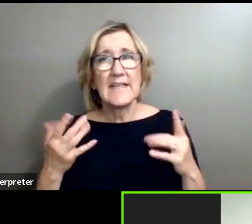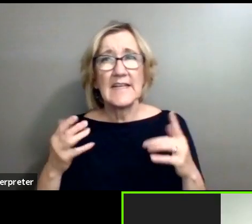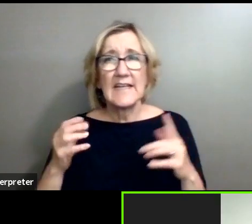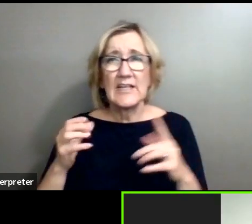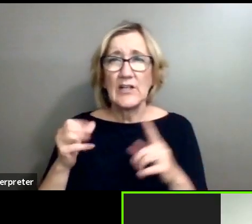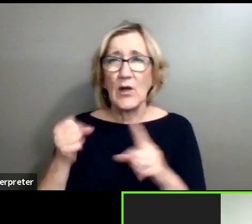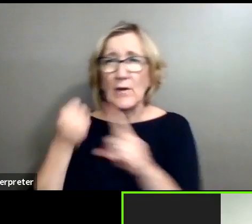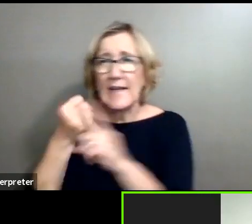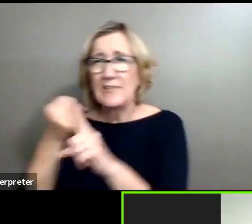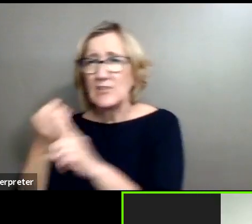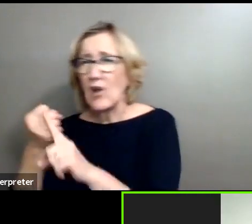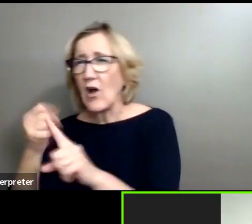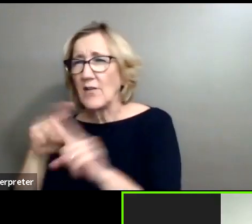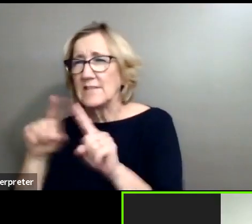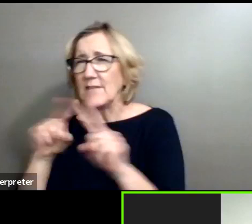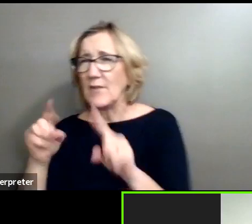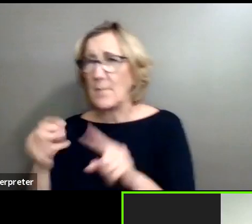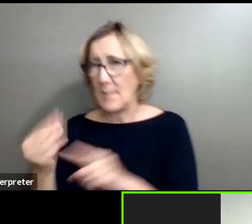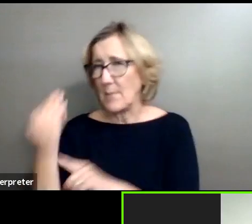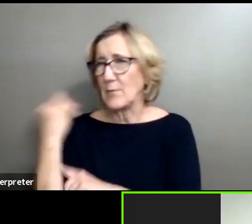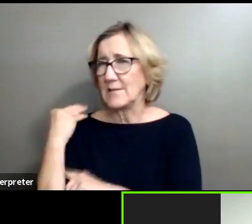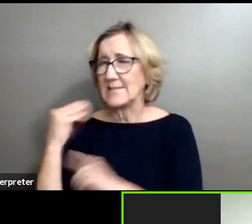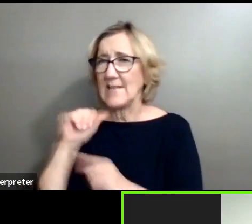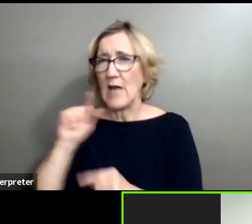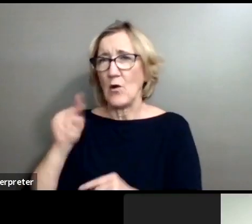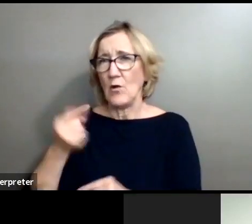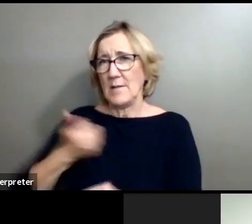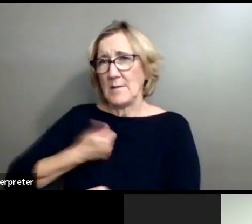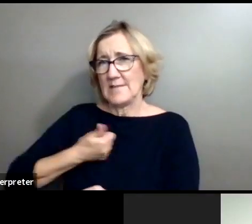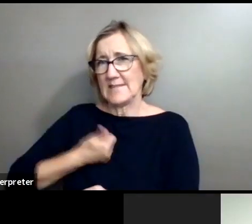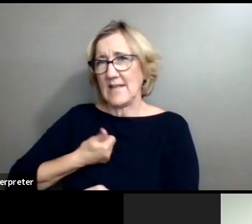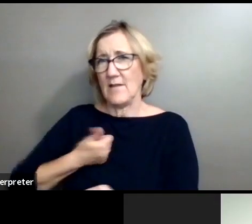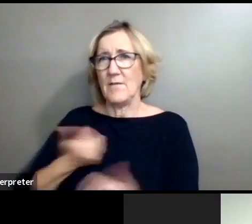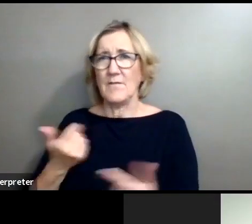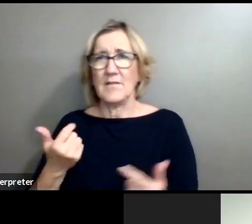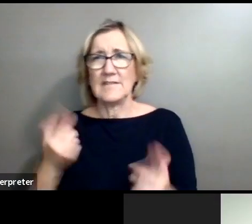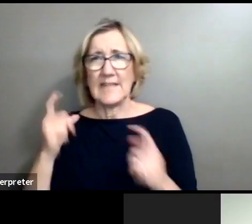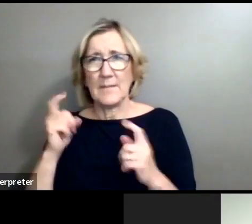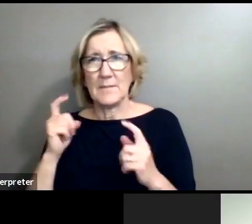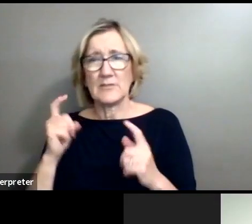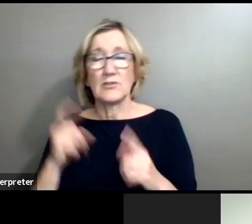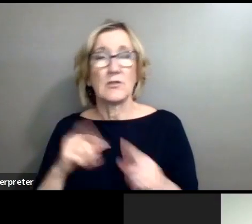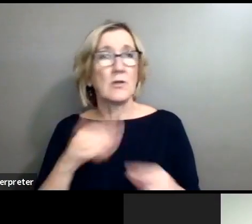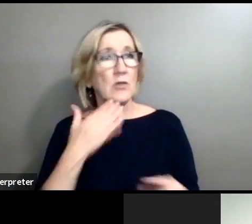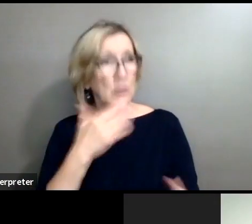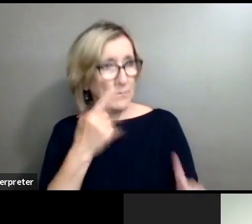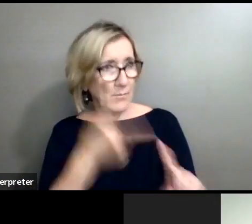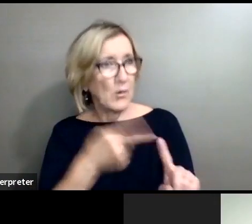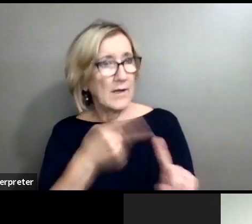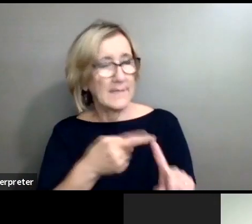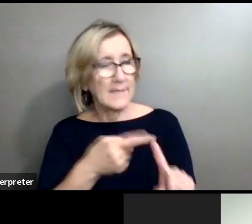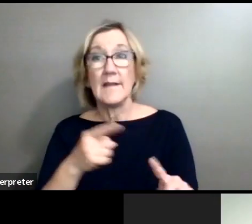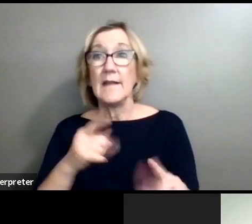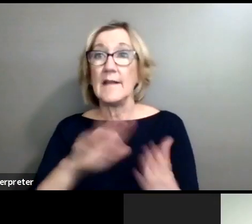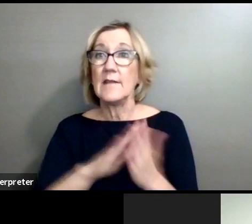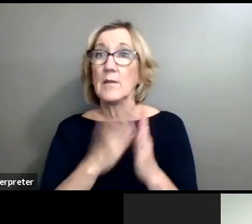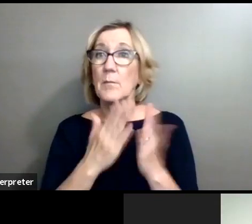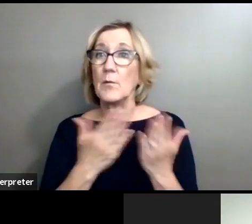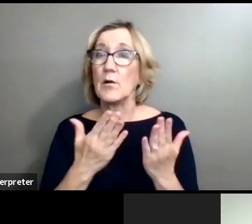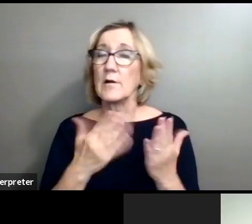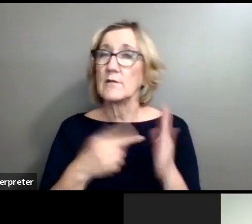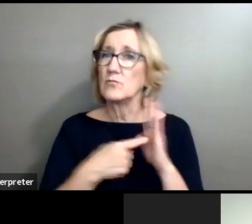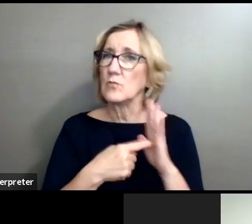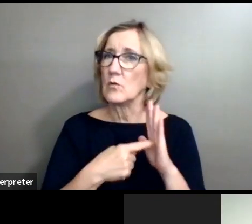just the select few that I've seen, you know? Yeah, absolutely. No, that's a really, really good point. And in the book, it just showcases how